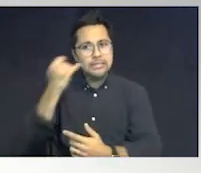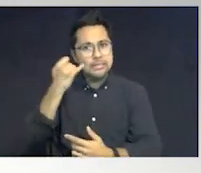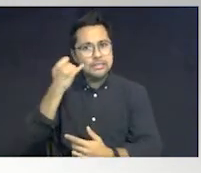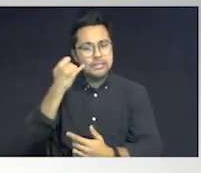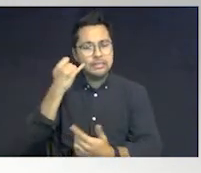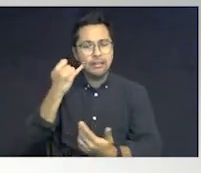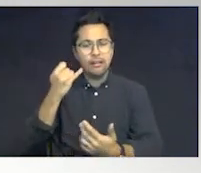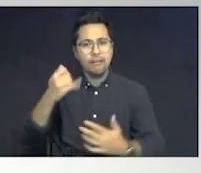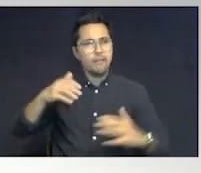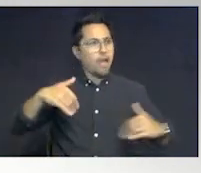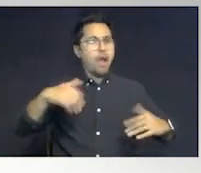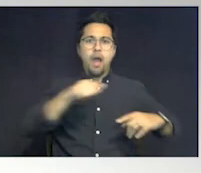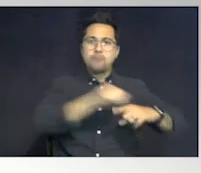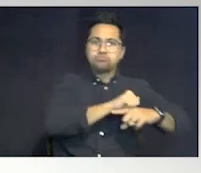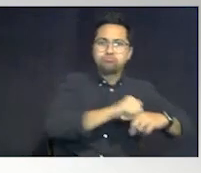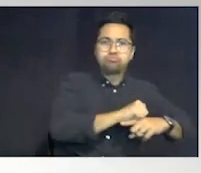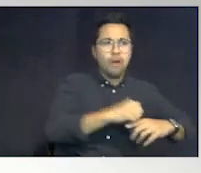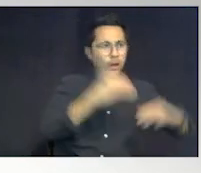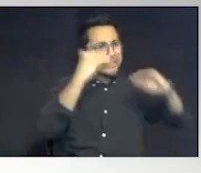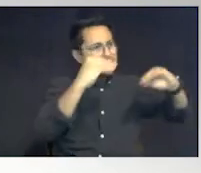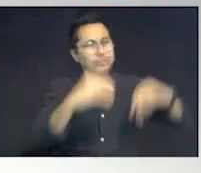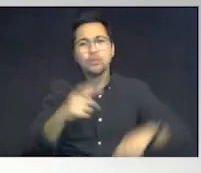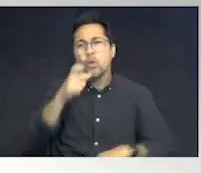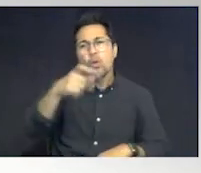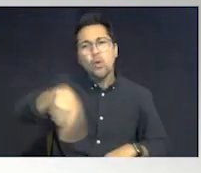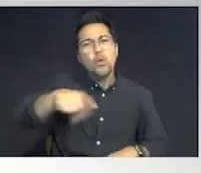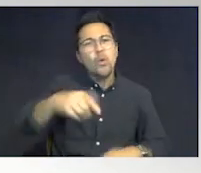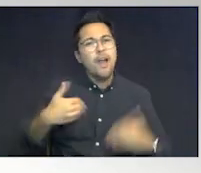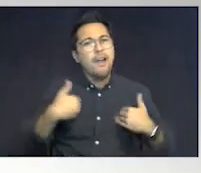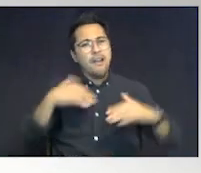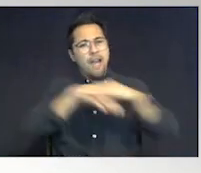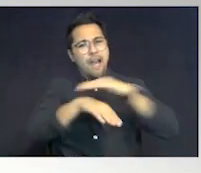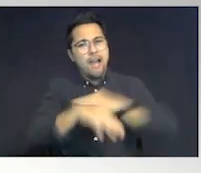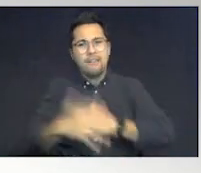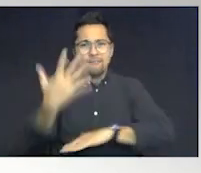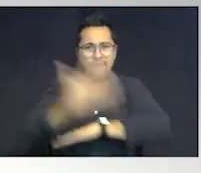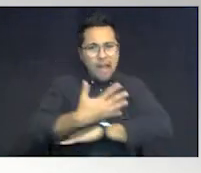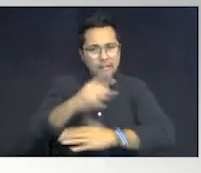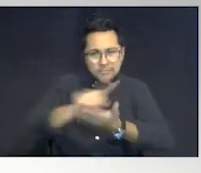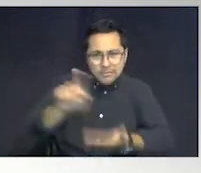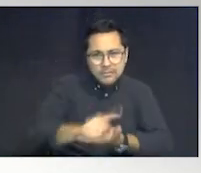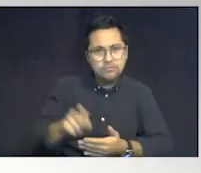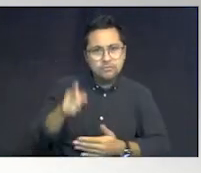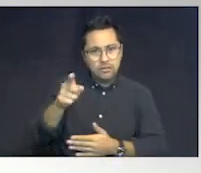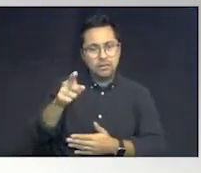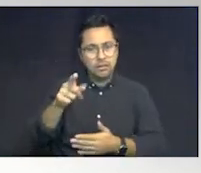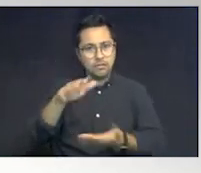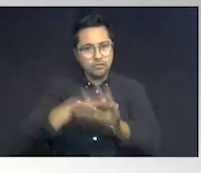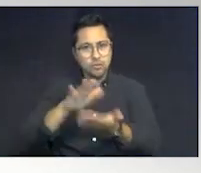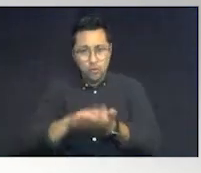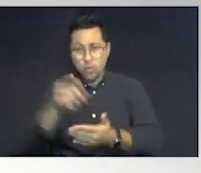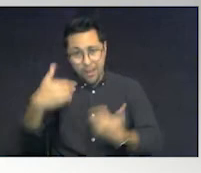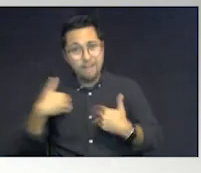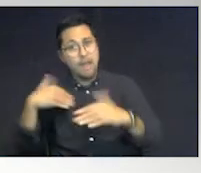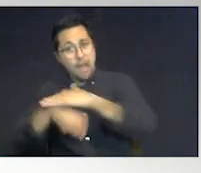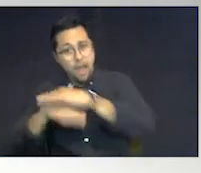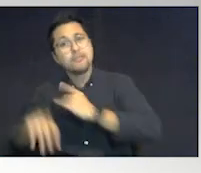Who do you have access to five days a week on the campus at your school? Your SRO.